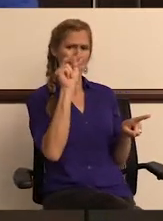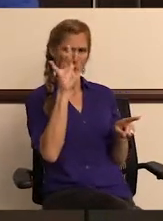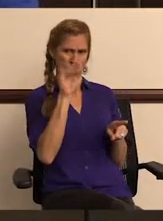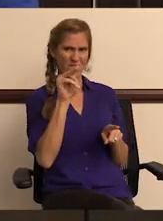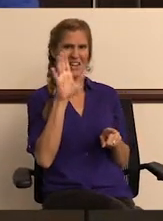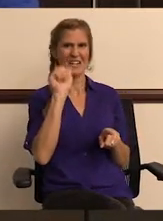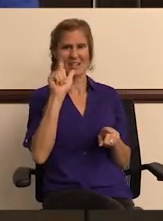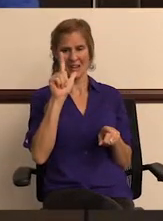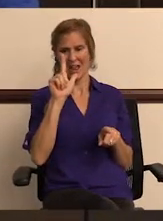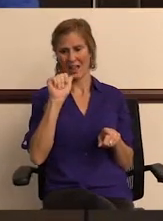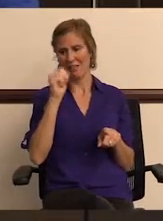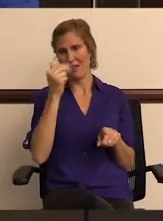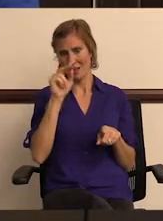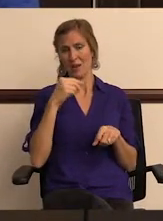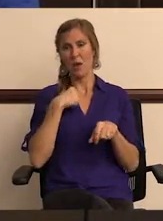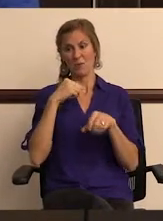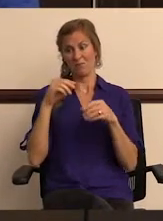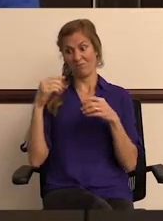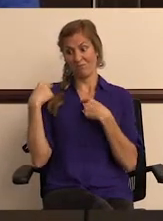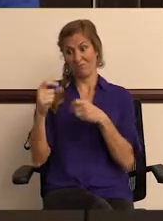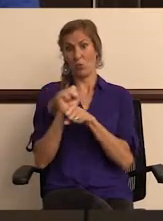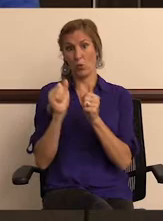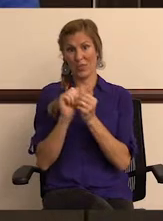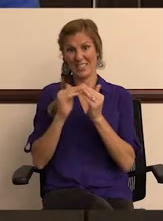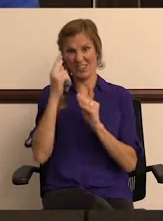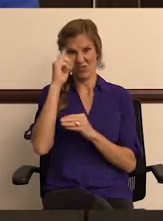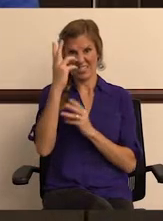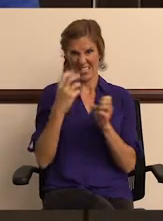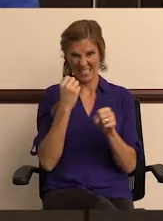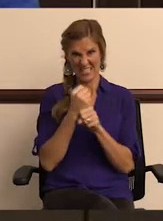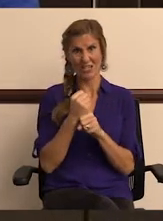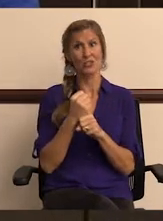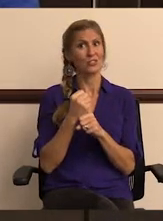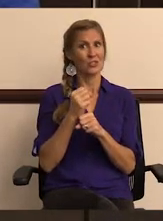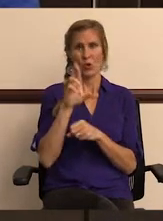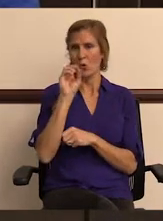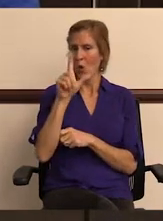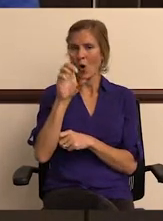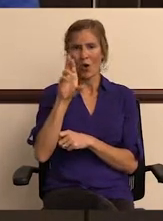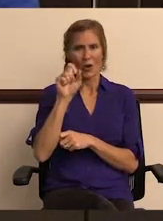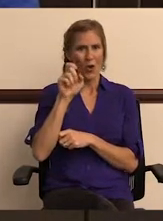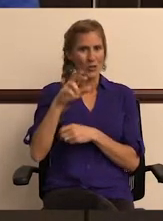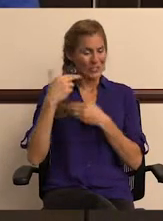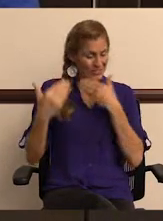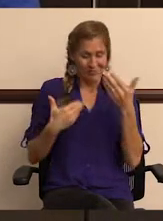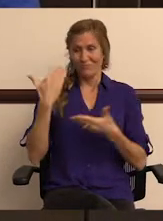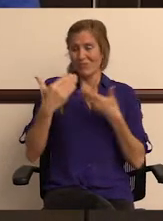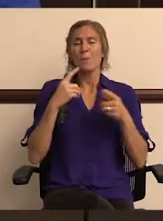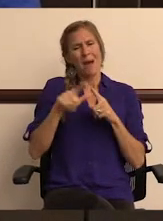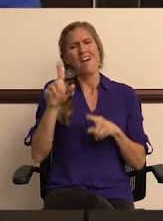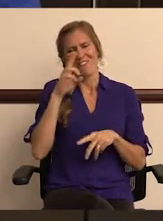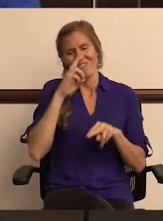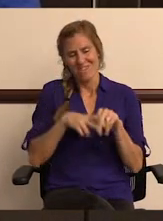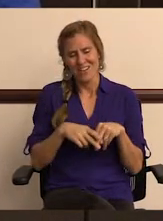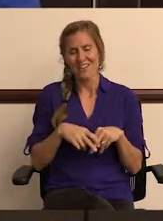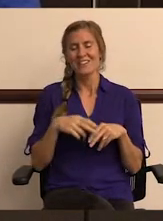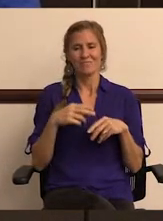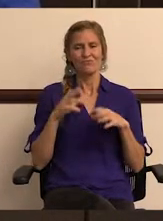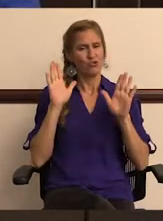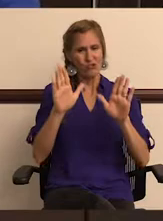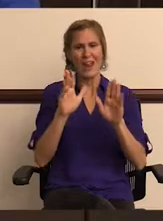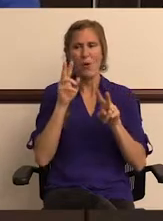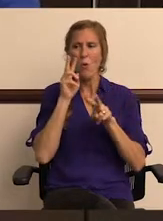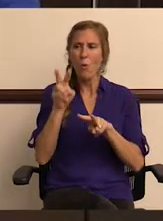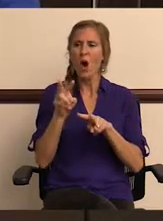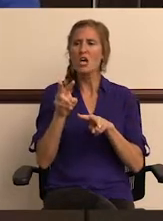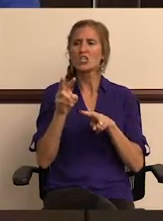a little bit. Marvin Calderon. I've been with the city for six years. And it's been a rollercoaster ride for six years. But it's been fun.